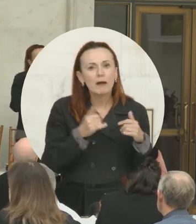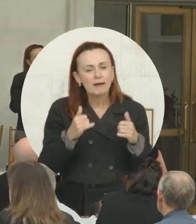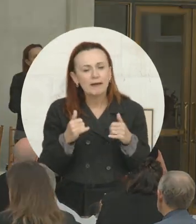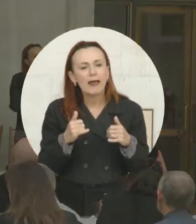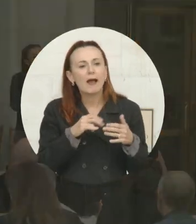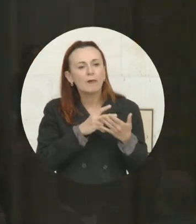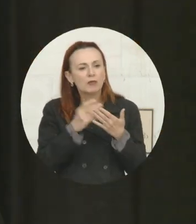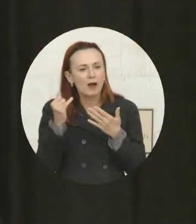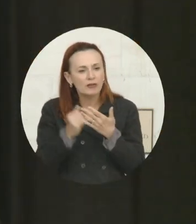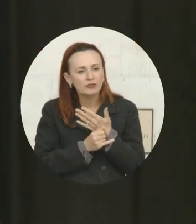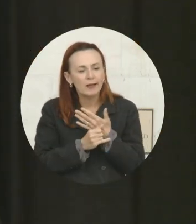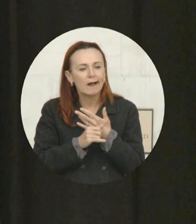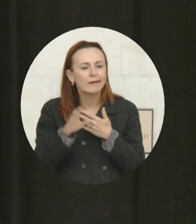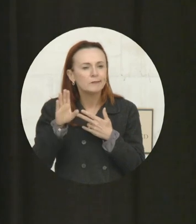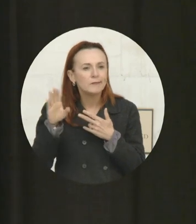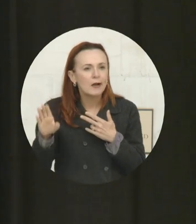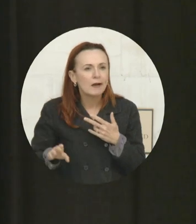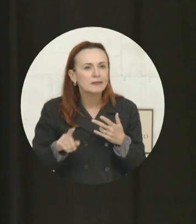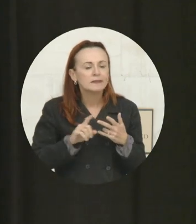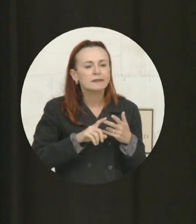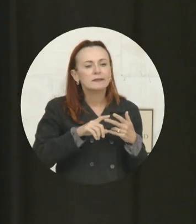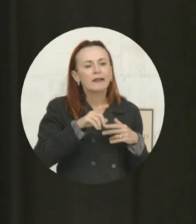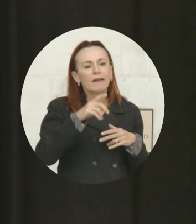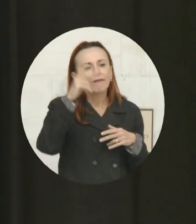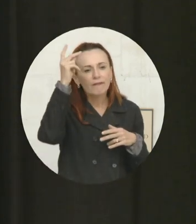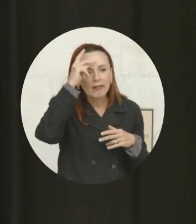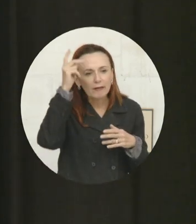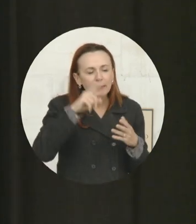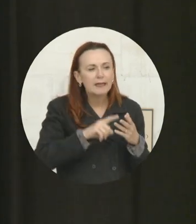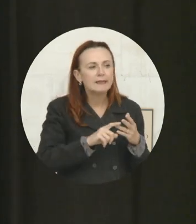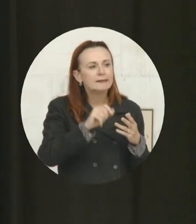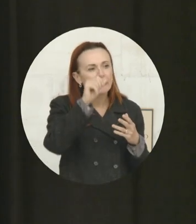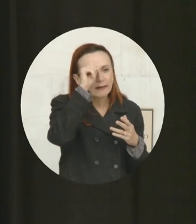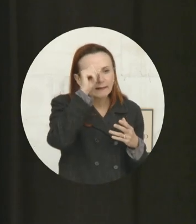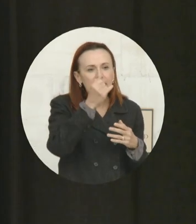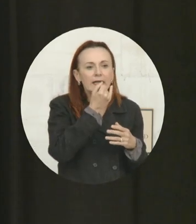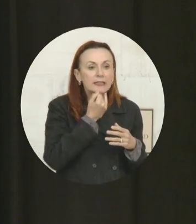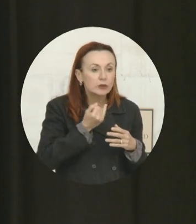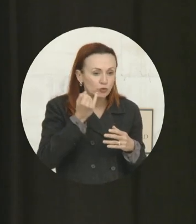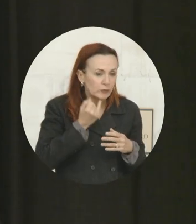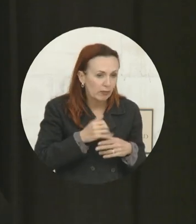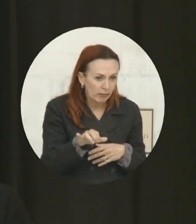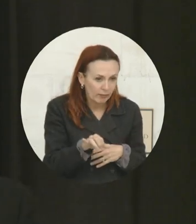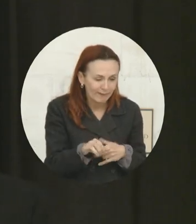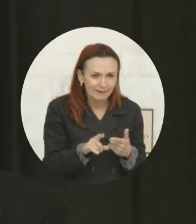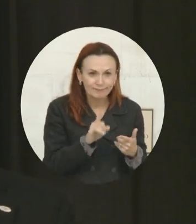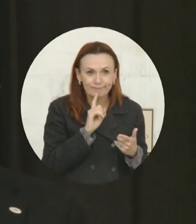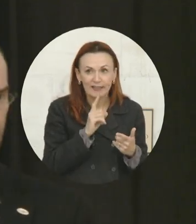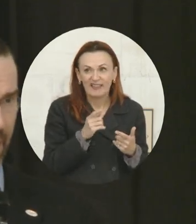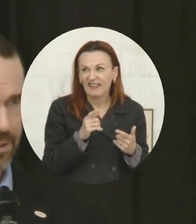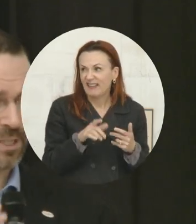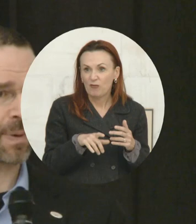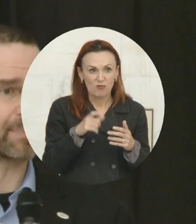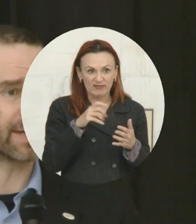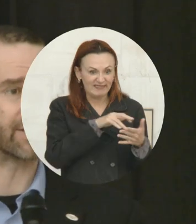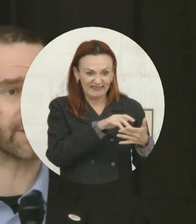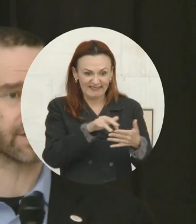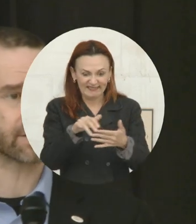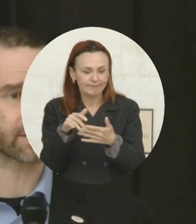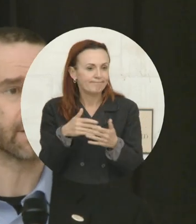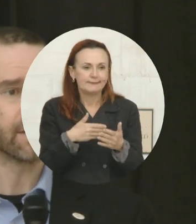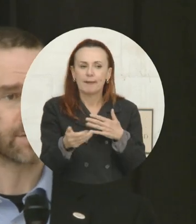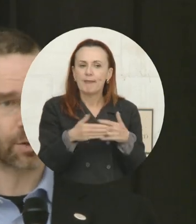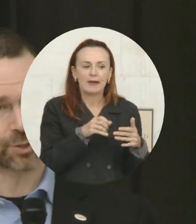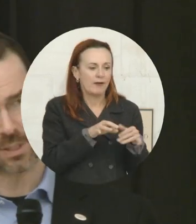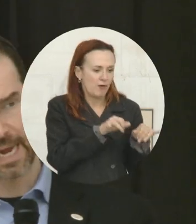in Boston, in New Zealand and in India and Israel as well. And what we found is it doesn't really matter how homogenous the population